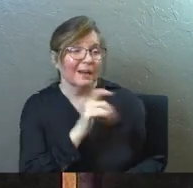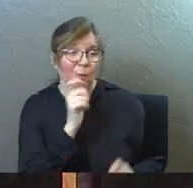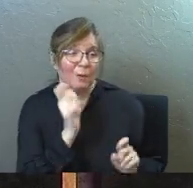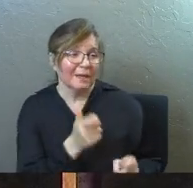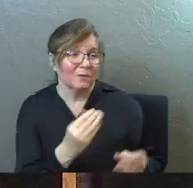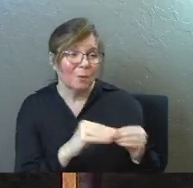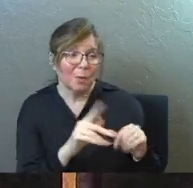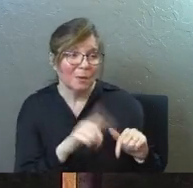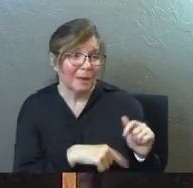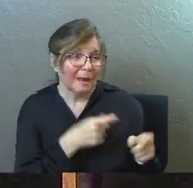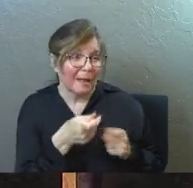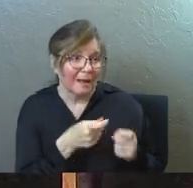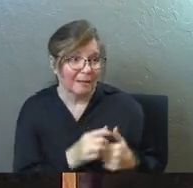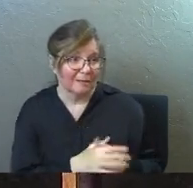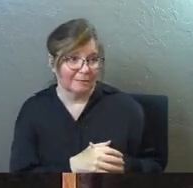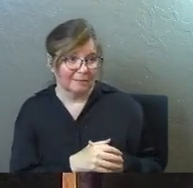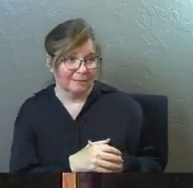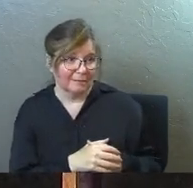give you more than you can handle.